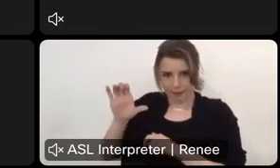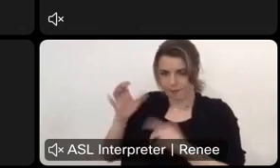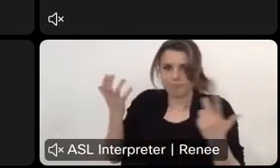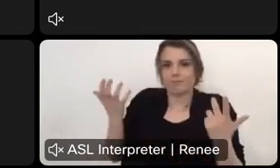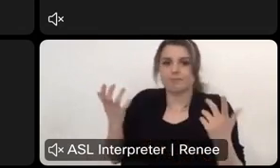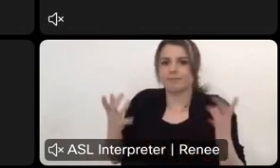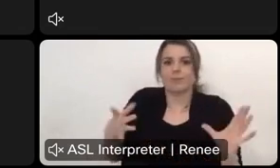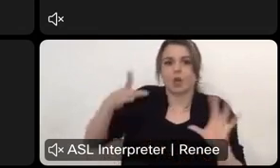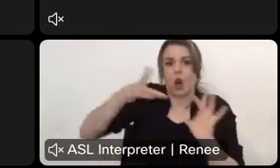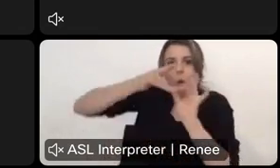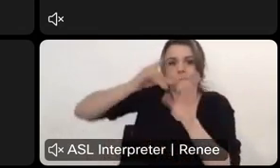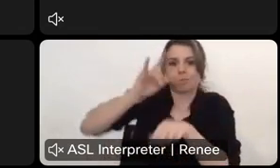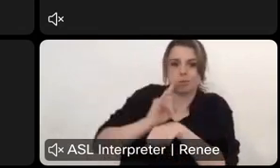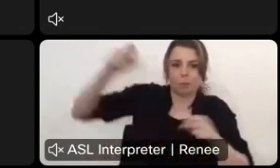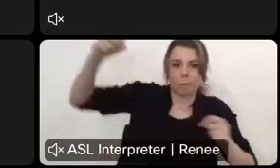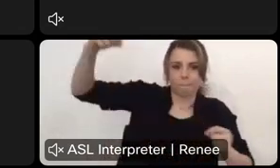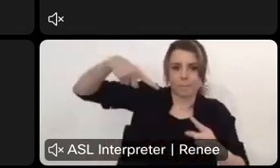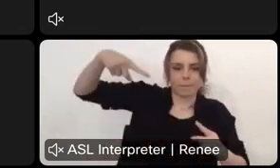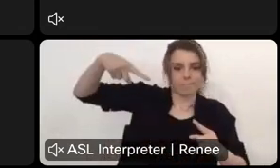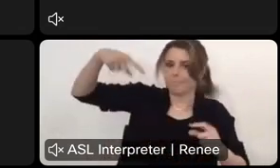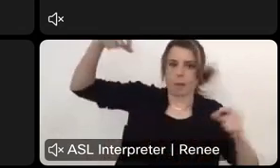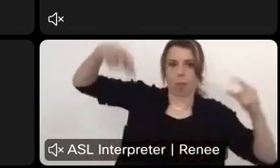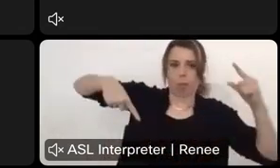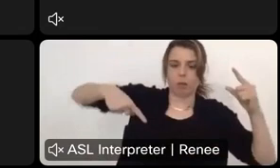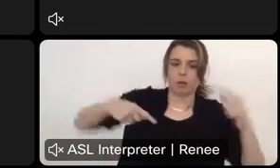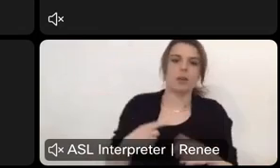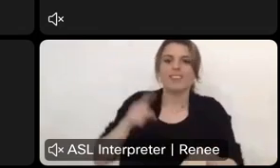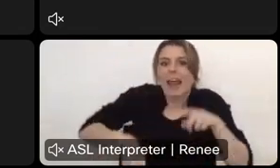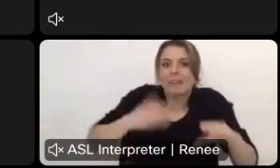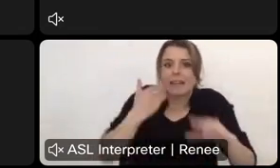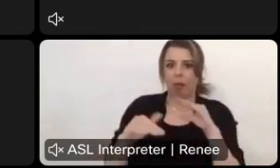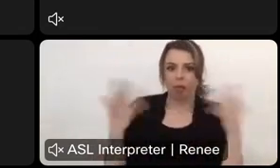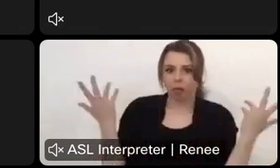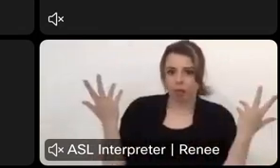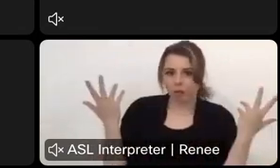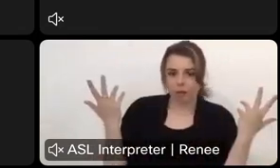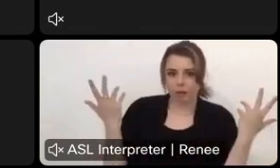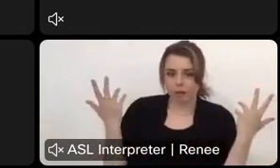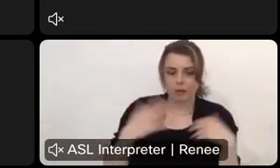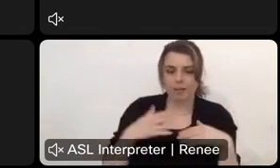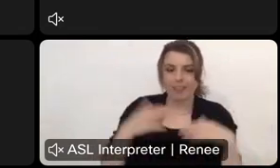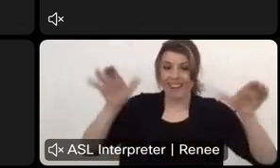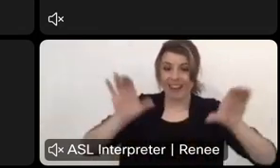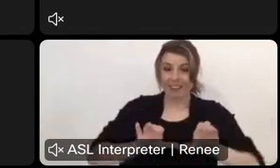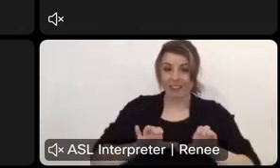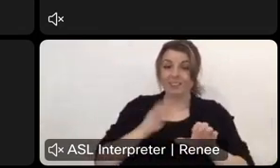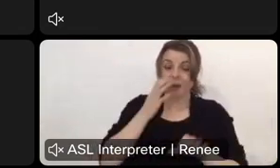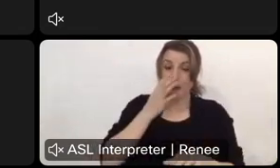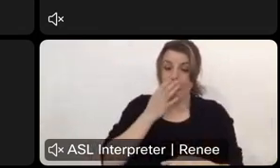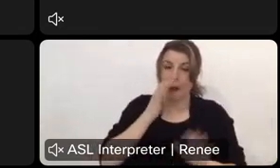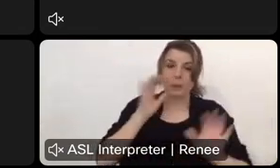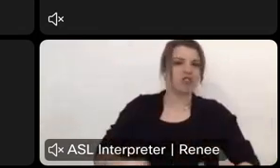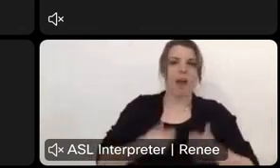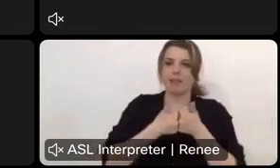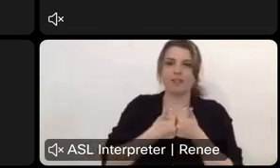connection with the network. And in some of those parks, they couldn't even send an email. Like, up at sugary Canyon state park, they were that challenged with